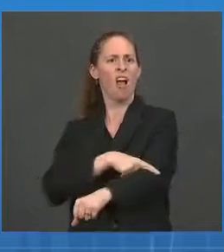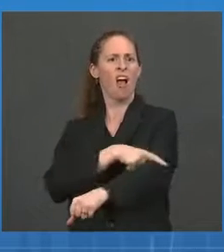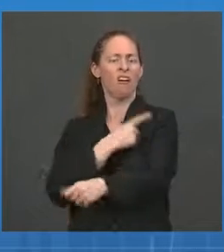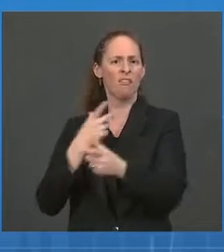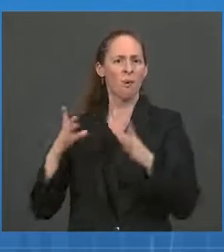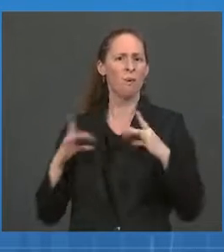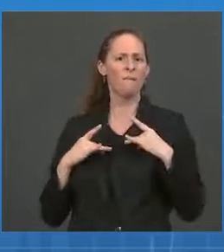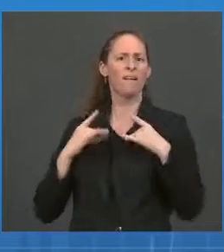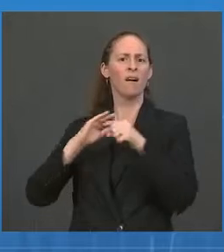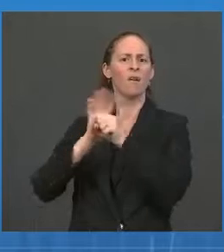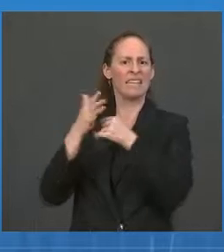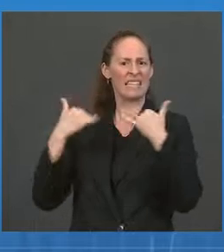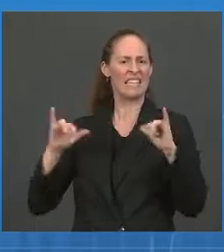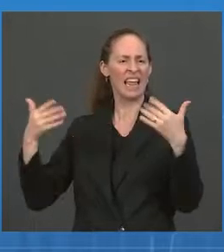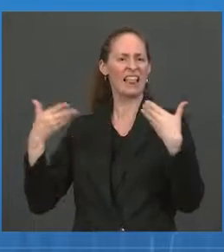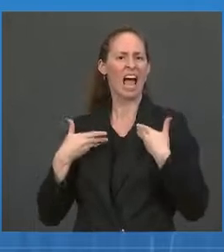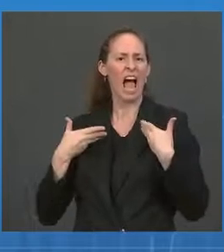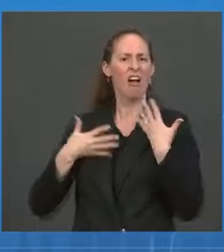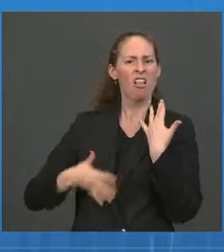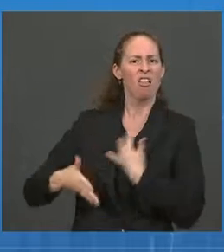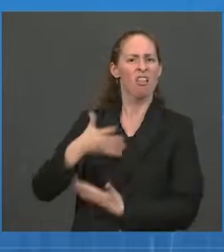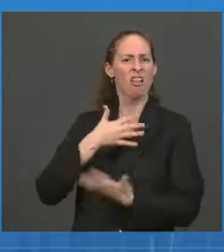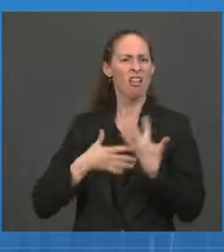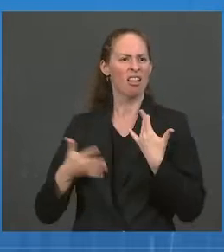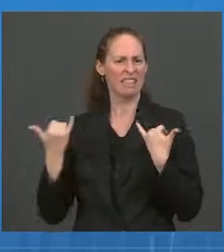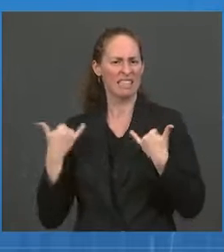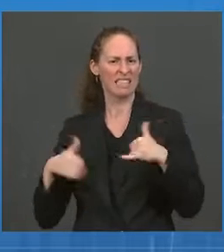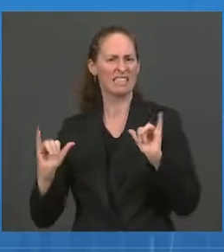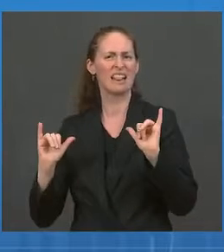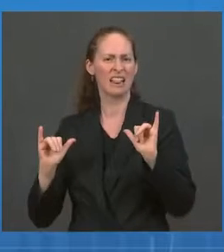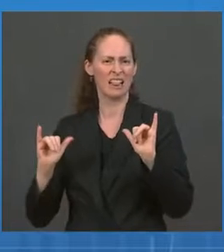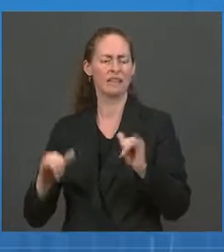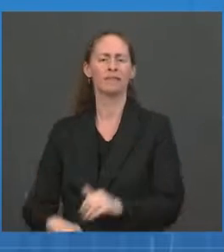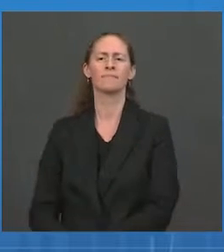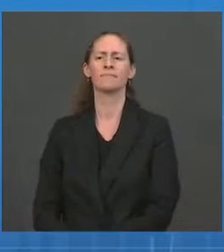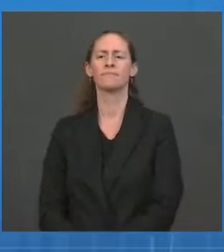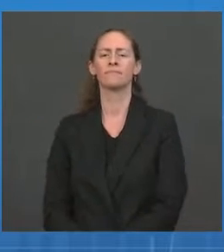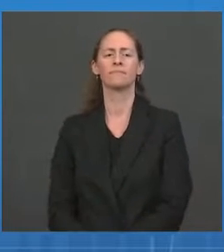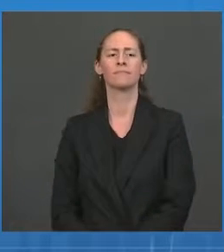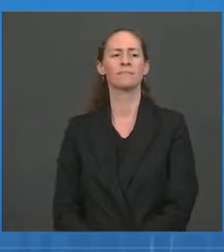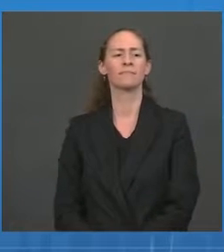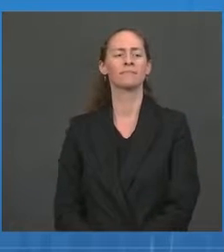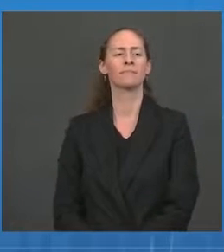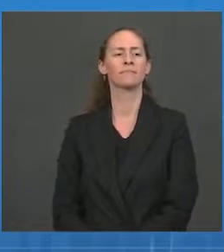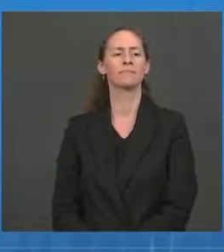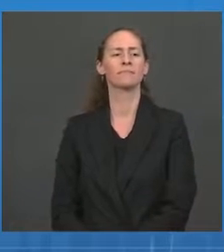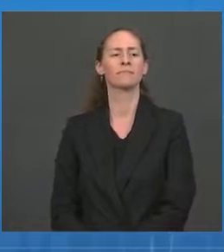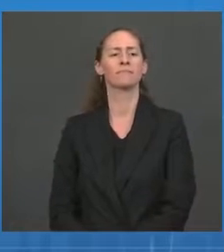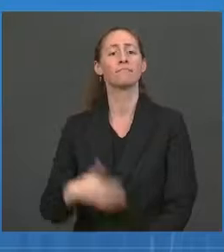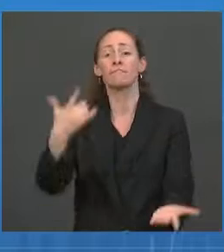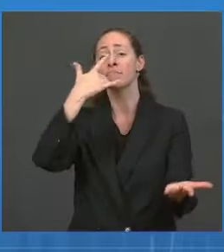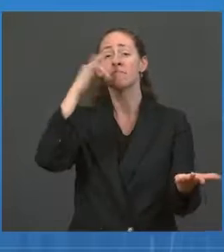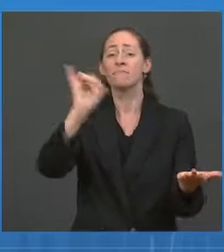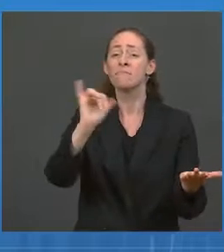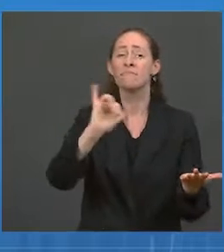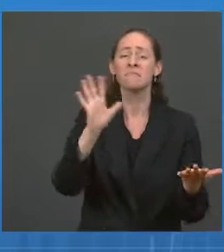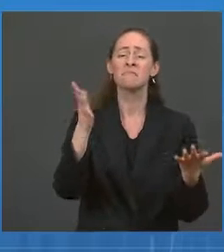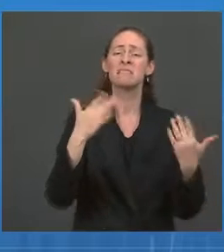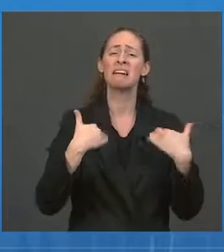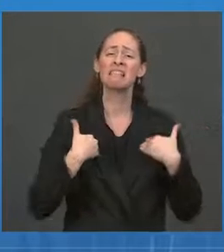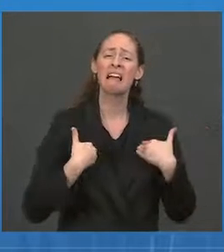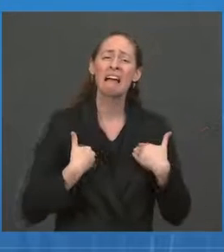by those shown on this slide, particularly extreme fatigue, unexplained shortness of breath, muscle aches,